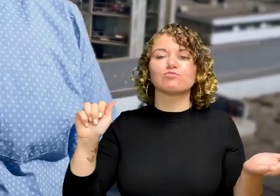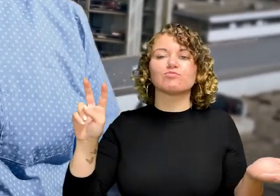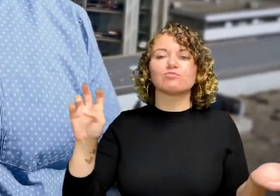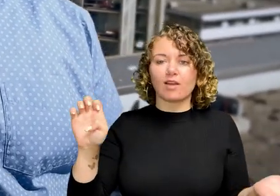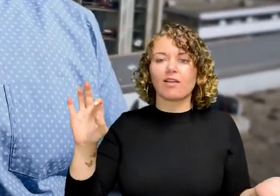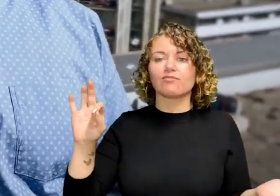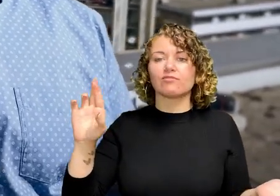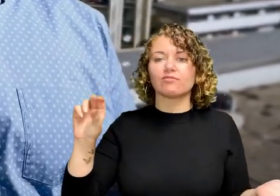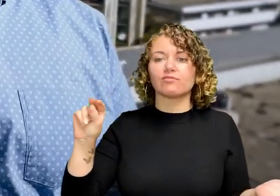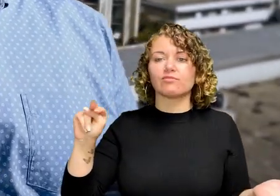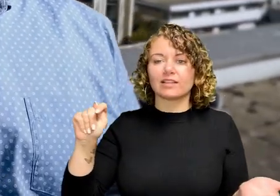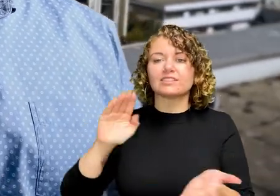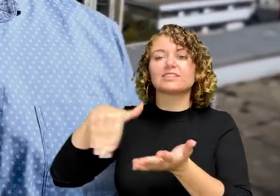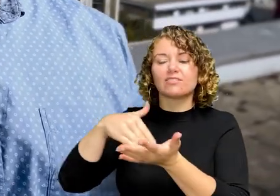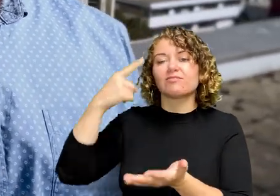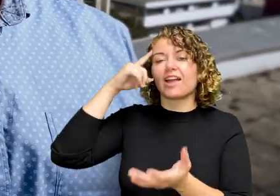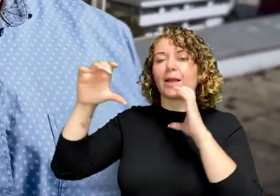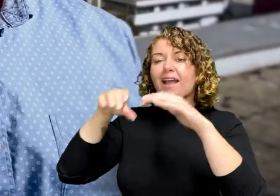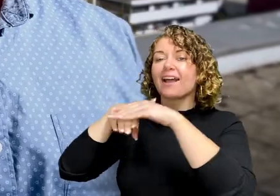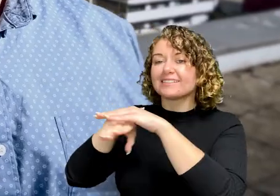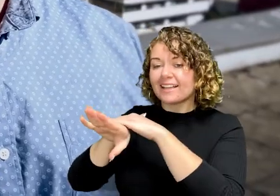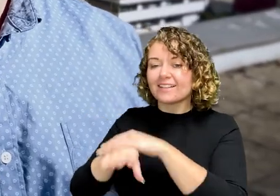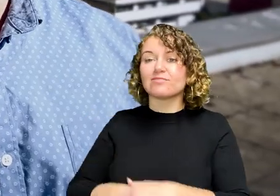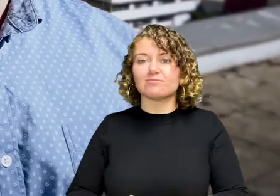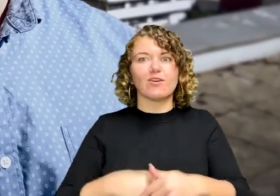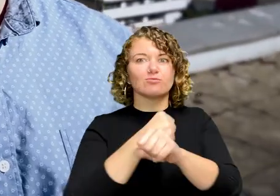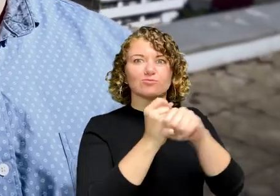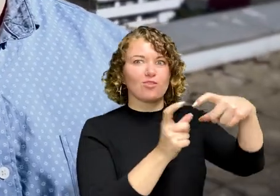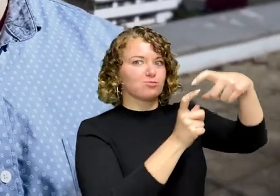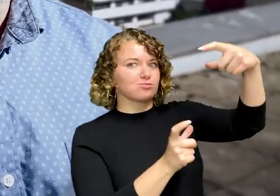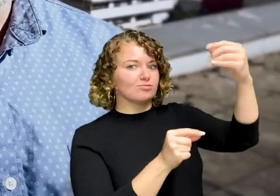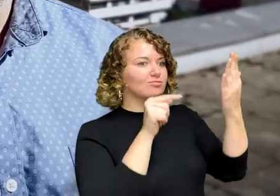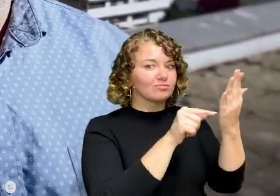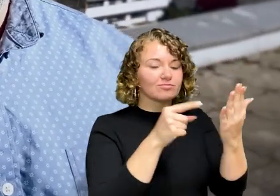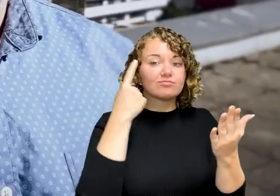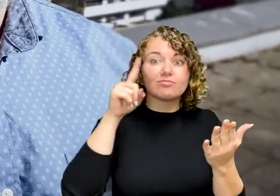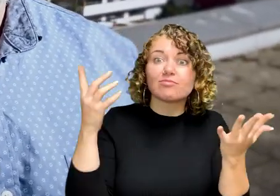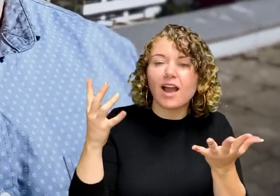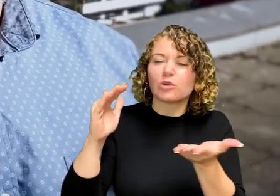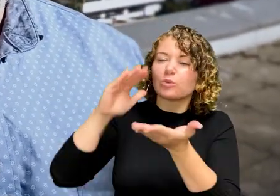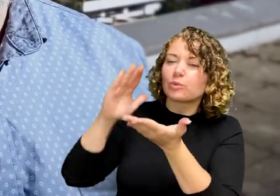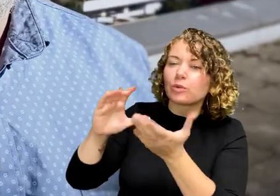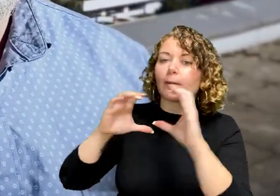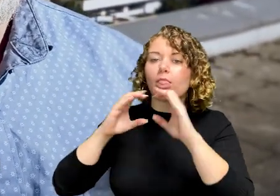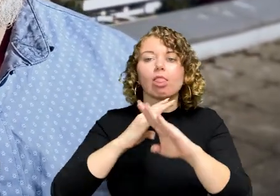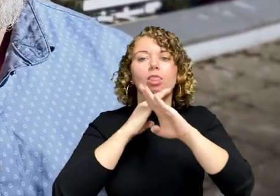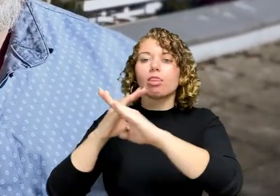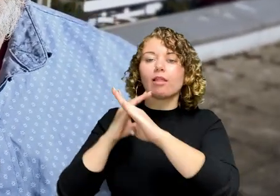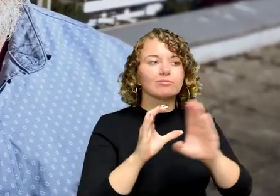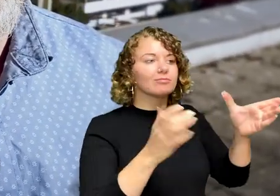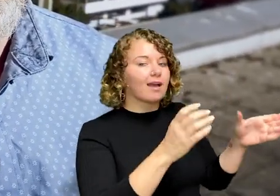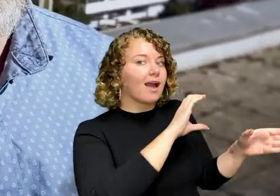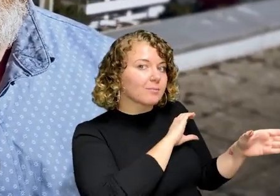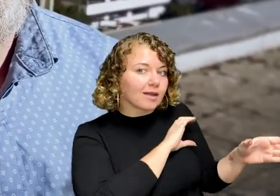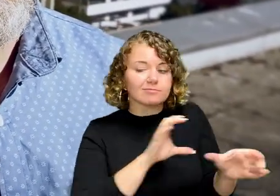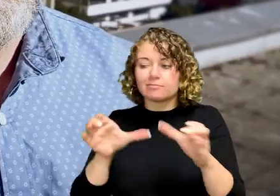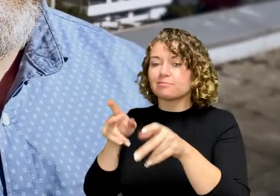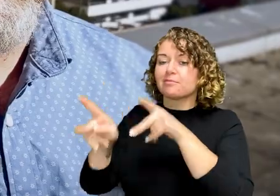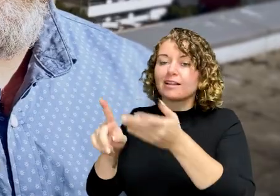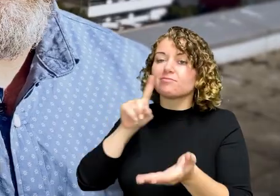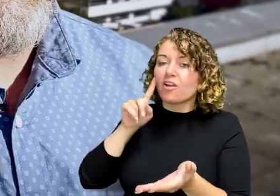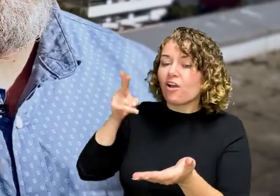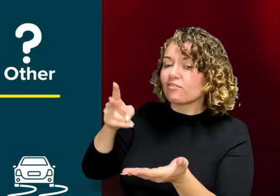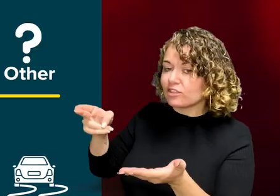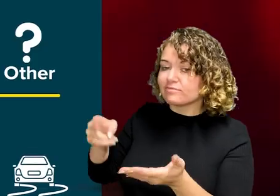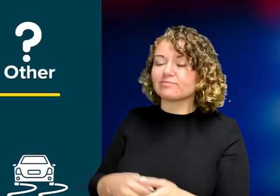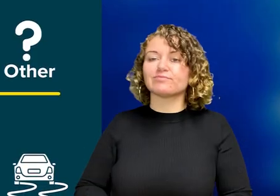Department to produce an accessible visor card to reduce the communication barriers between Vancouver police officers and people who are deaf and